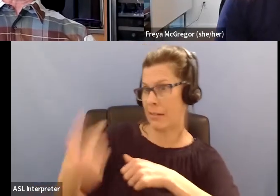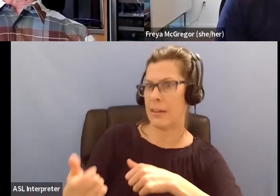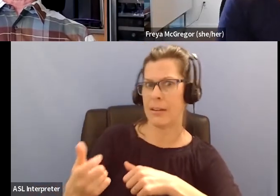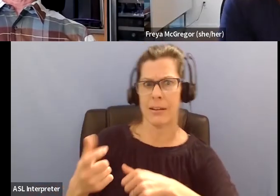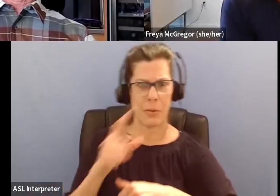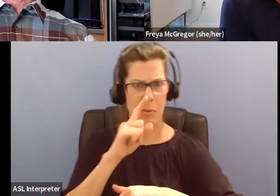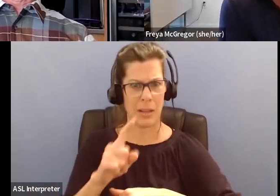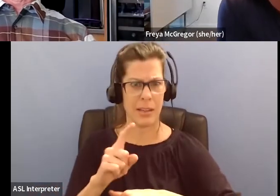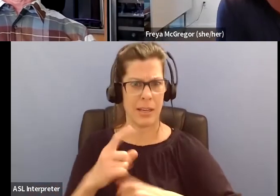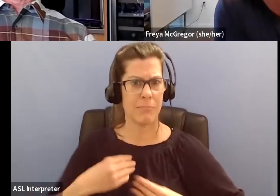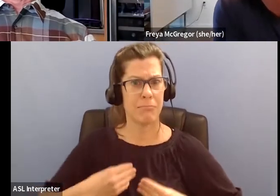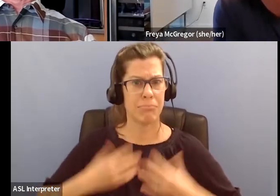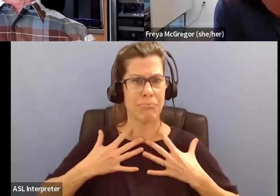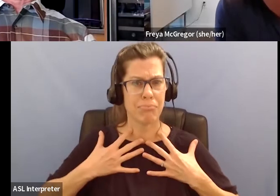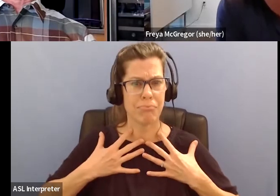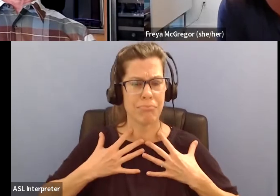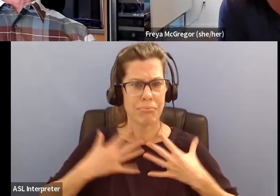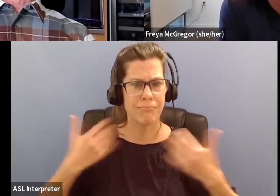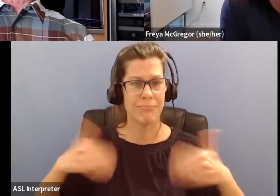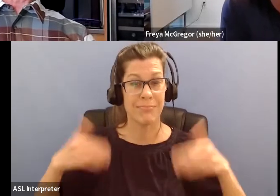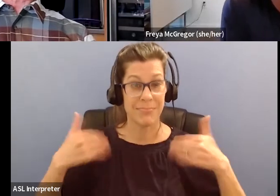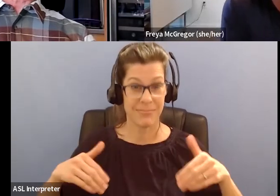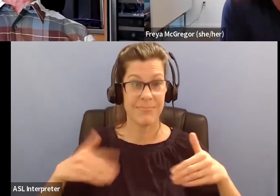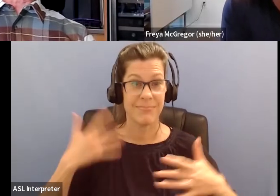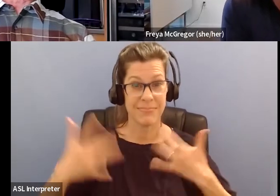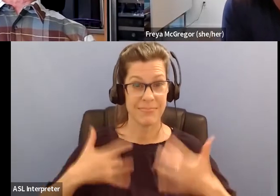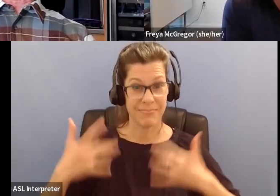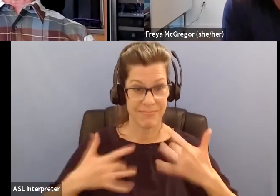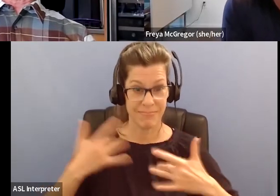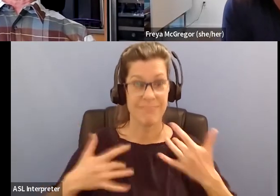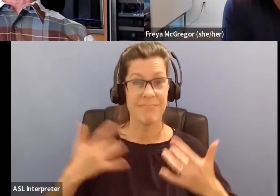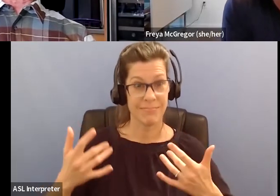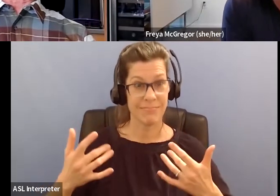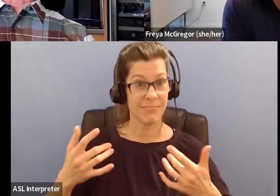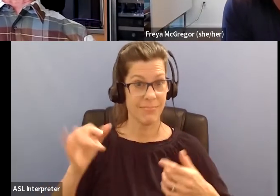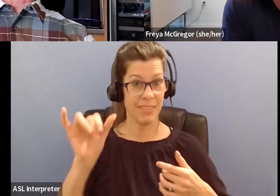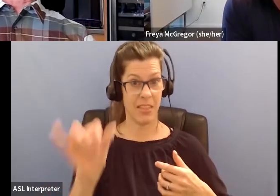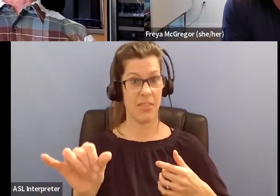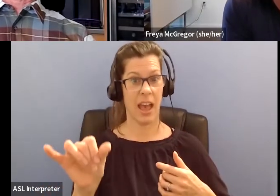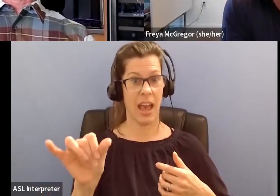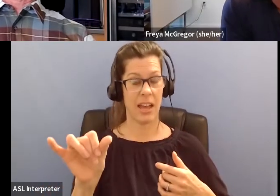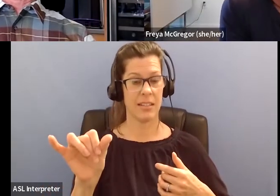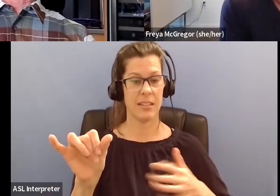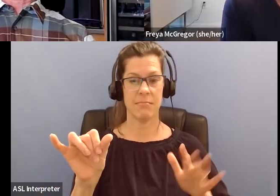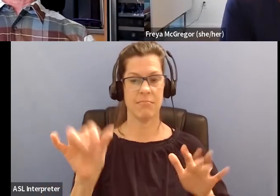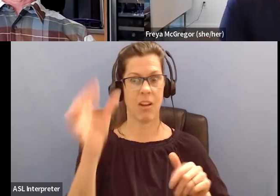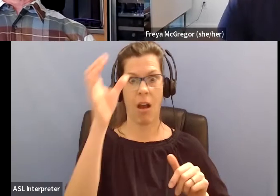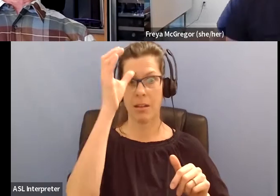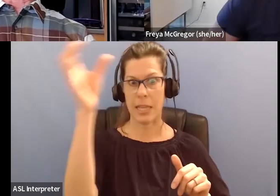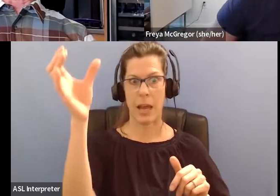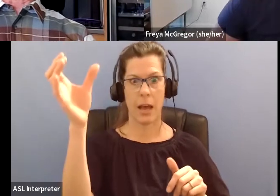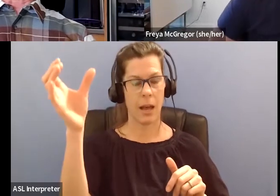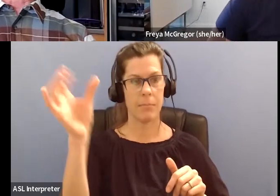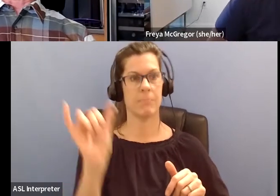about being able to put your finger on that pulse. So